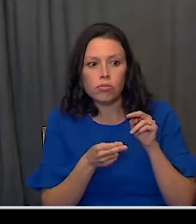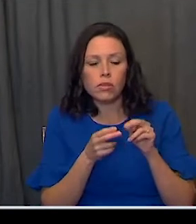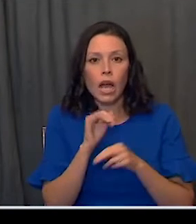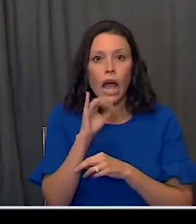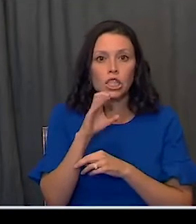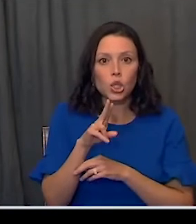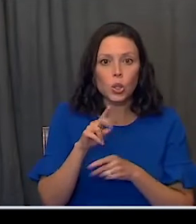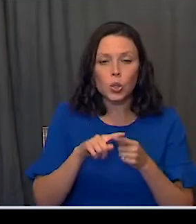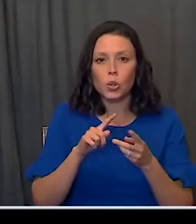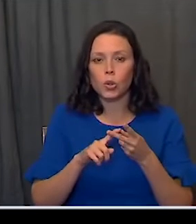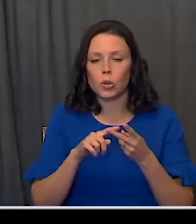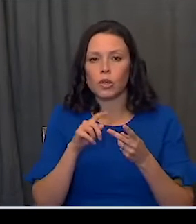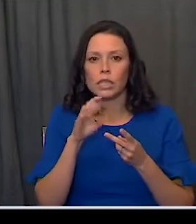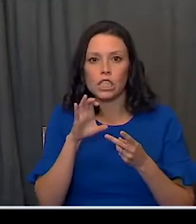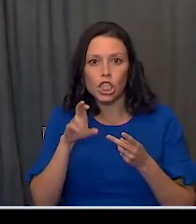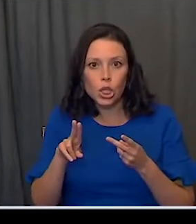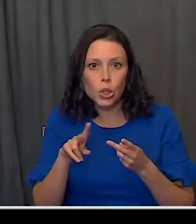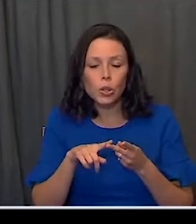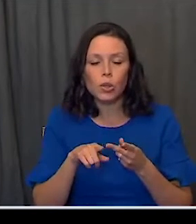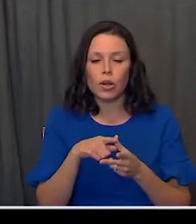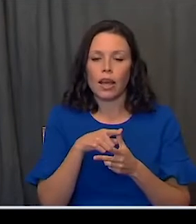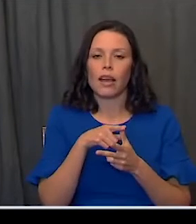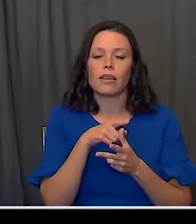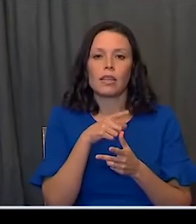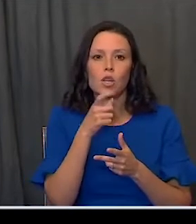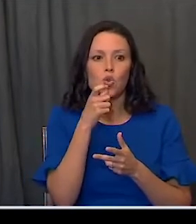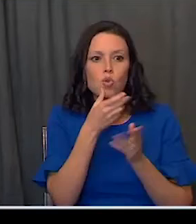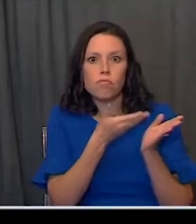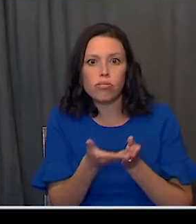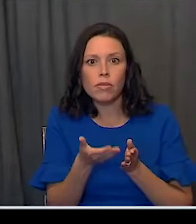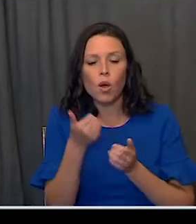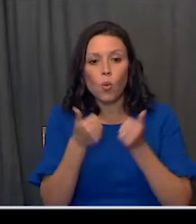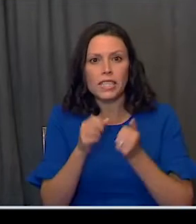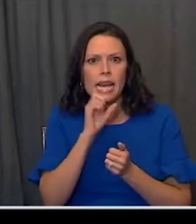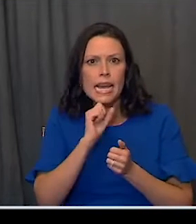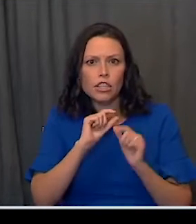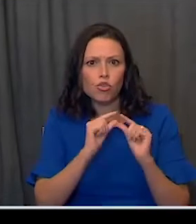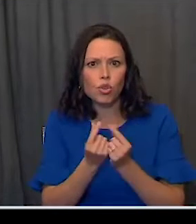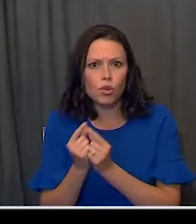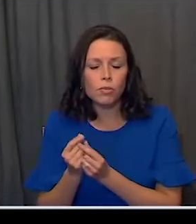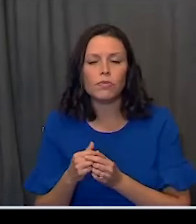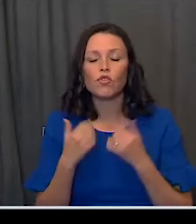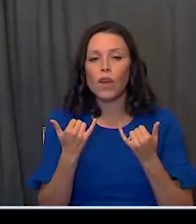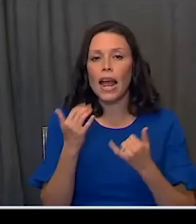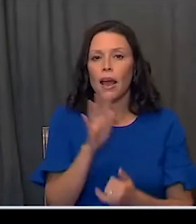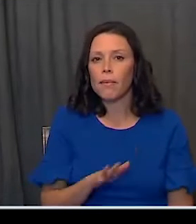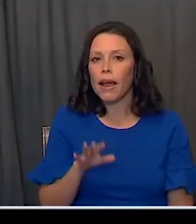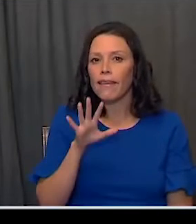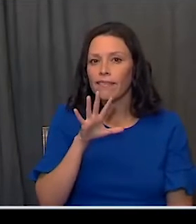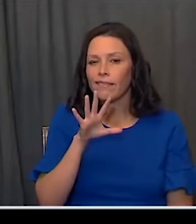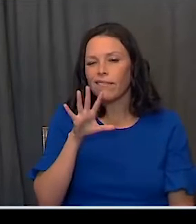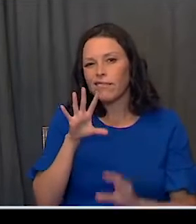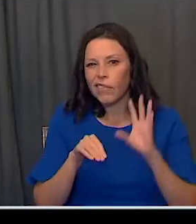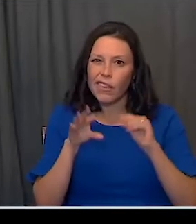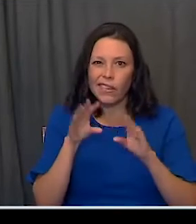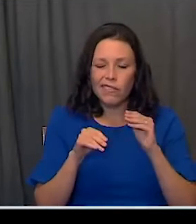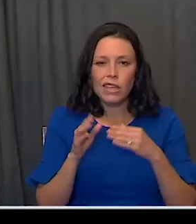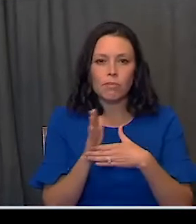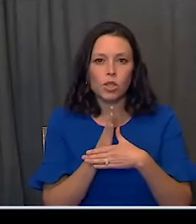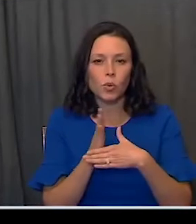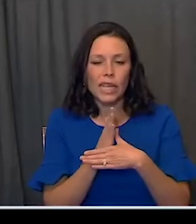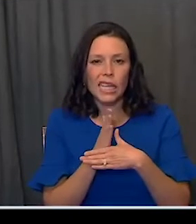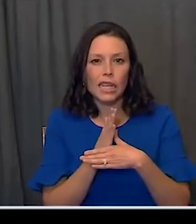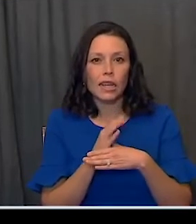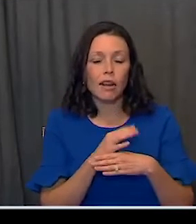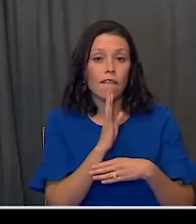-ICU status. And we can see who's being admitted by age group. Right now, it's about 50-50 between those